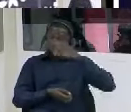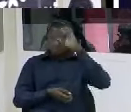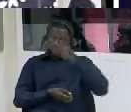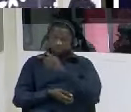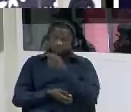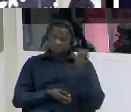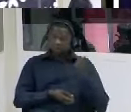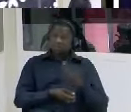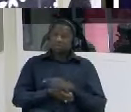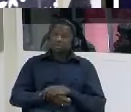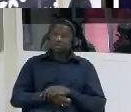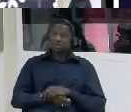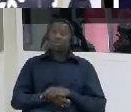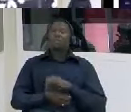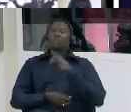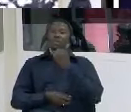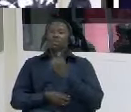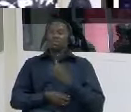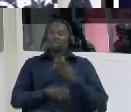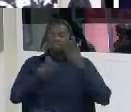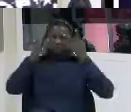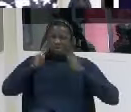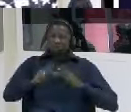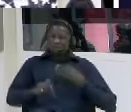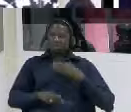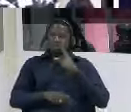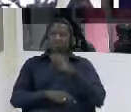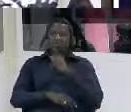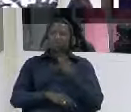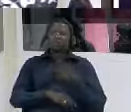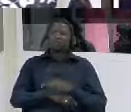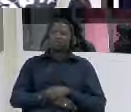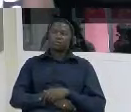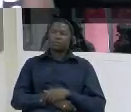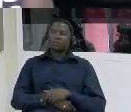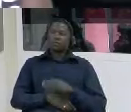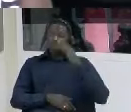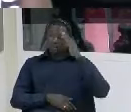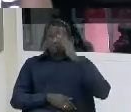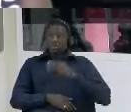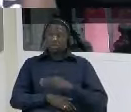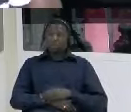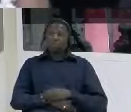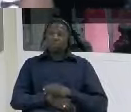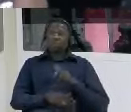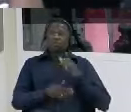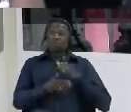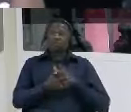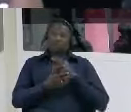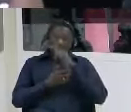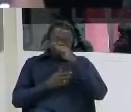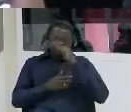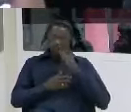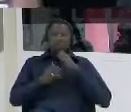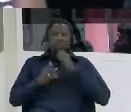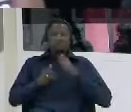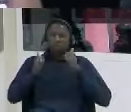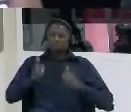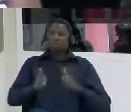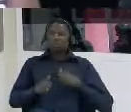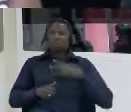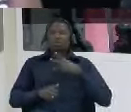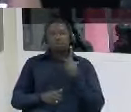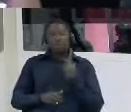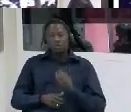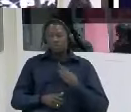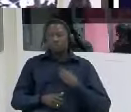i have done that thank you mr witness um mr chairman and we would like to um include in the record a copy of the